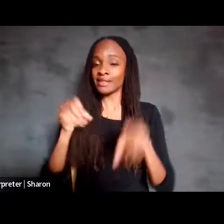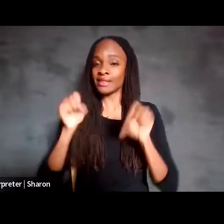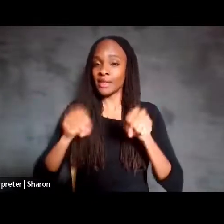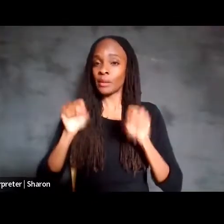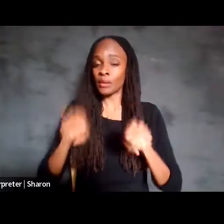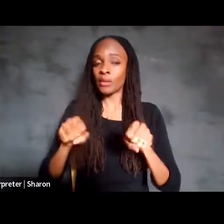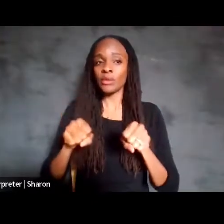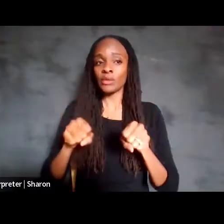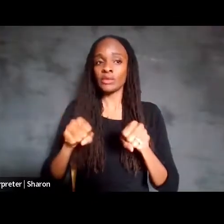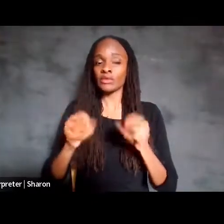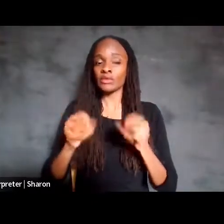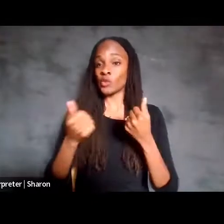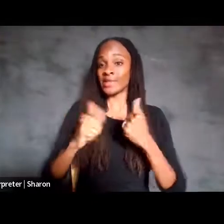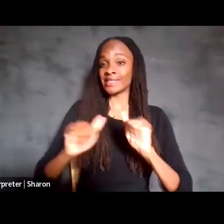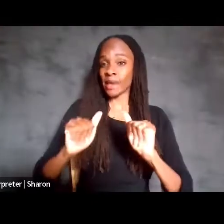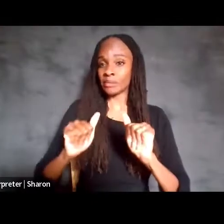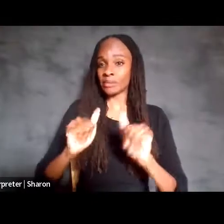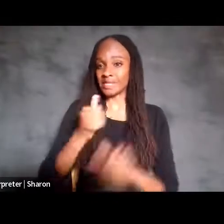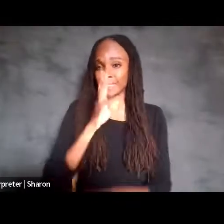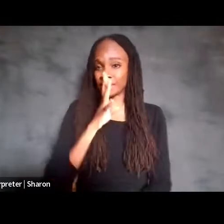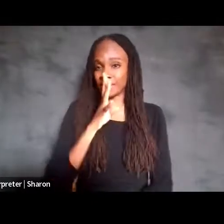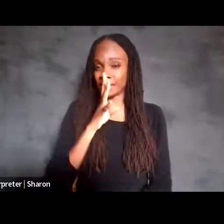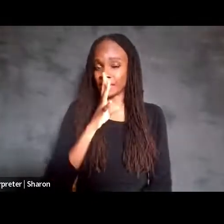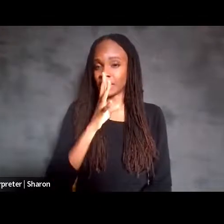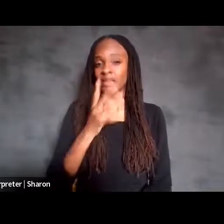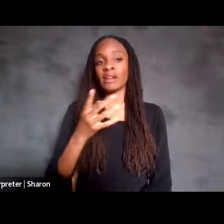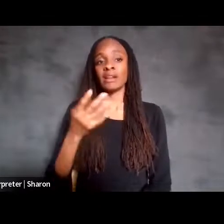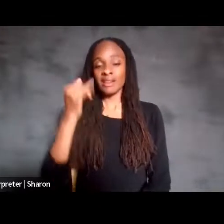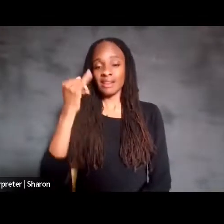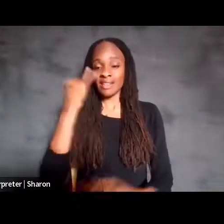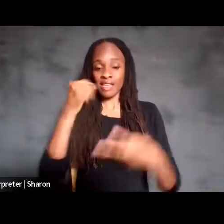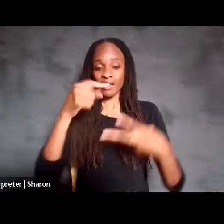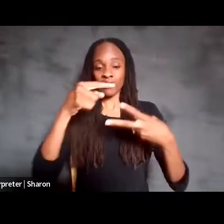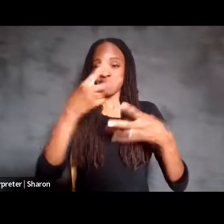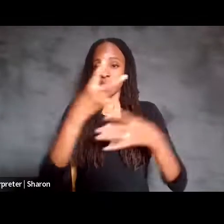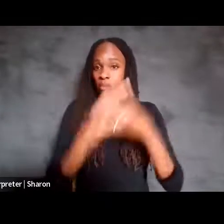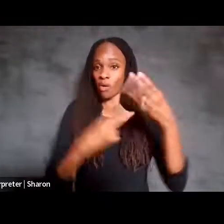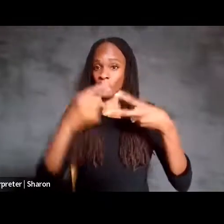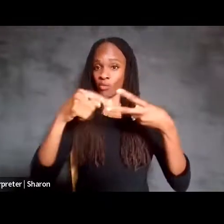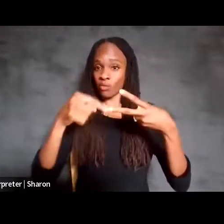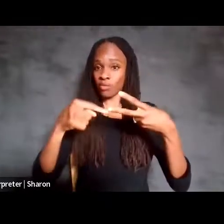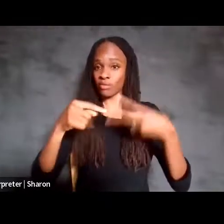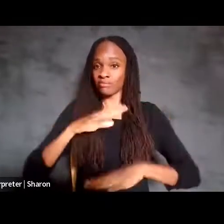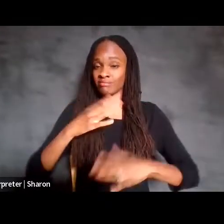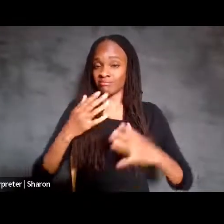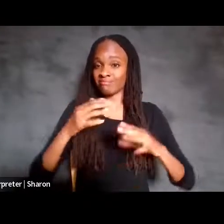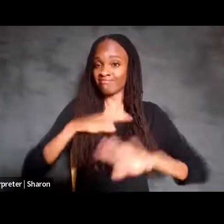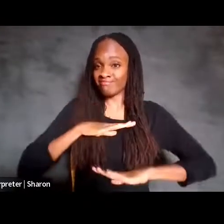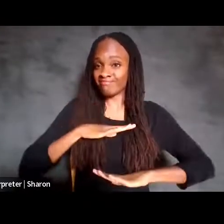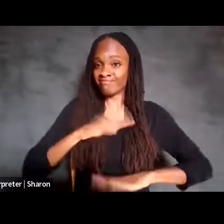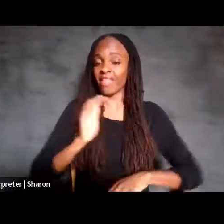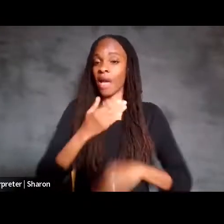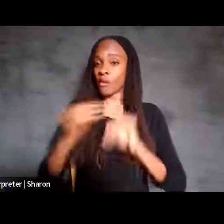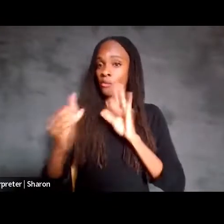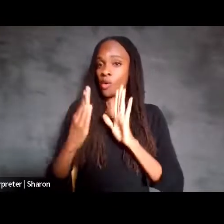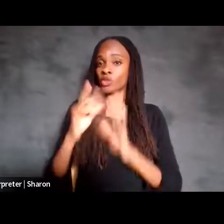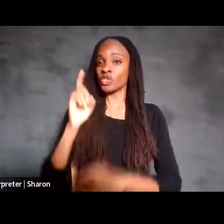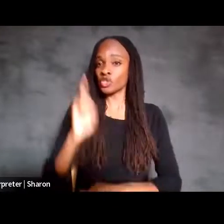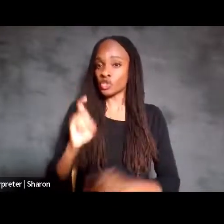attempt to speak. So we think that if those two conditions are met, our approach should work. That's